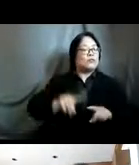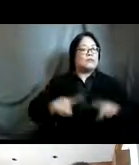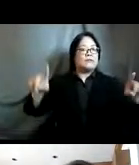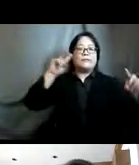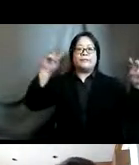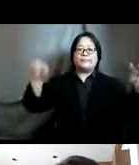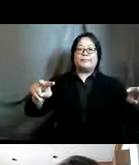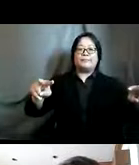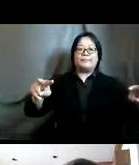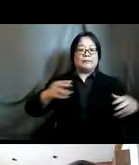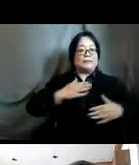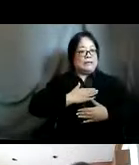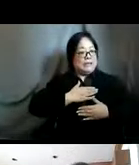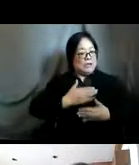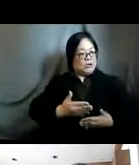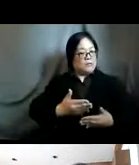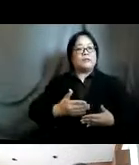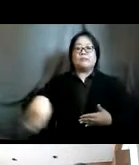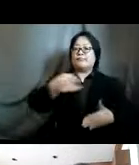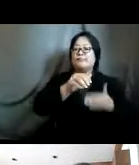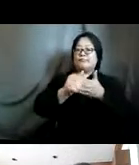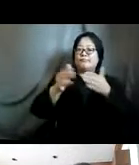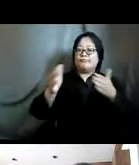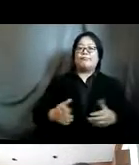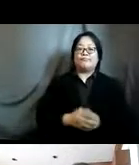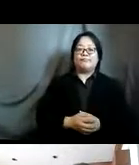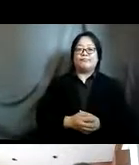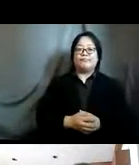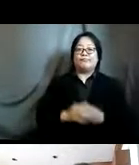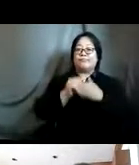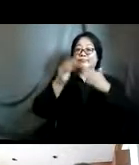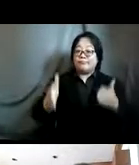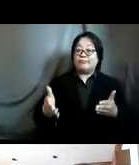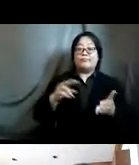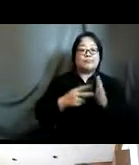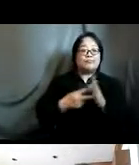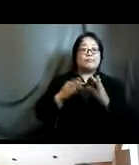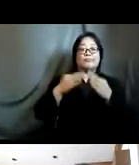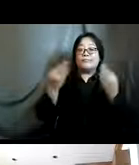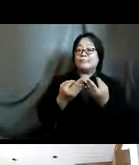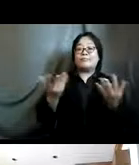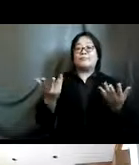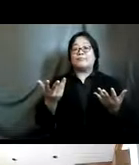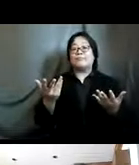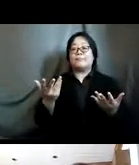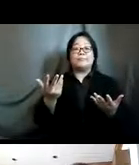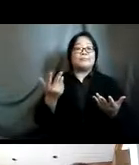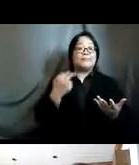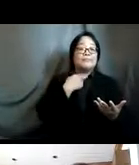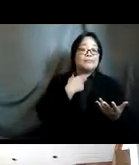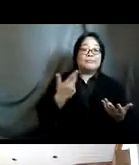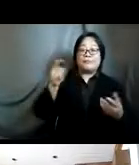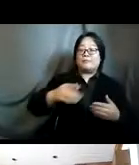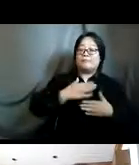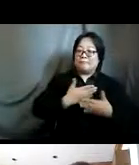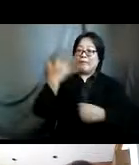a commitment maker or a leader leaders are those who are primarily member states and are limited in numbers and have to make five-year commitments